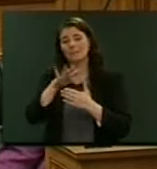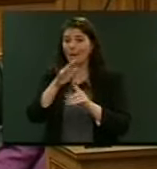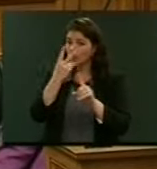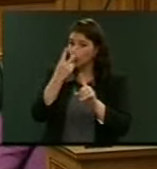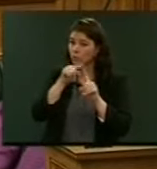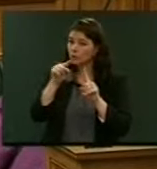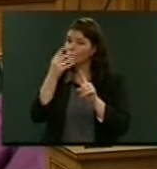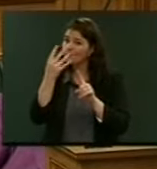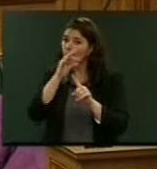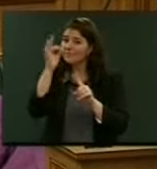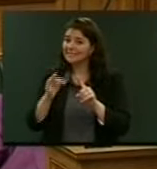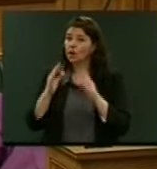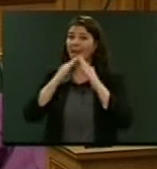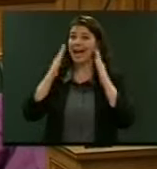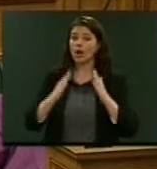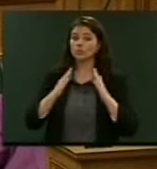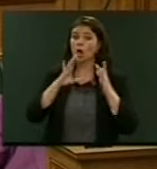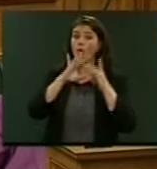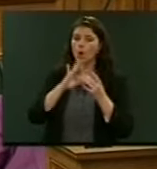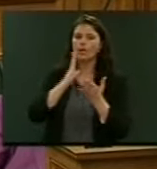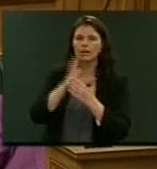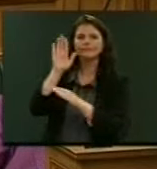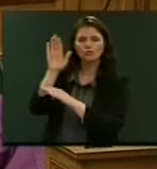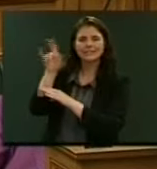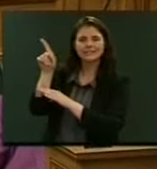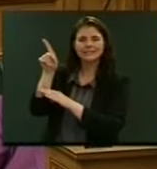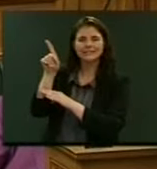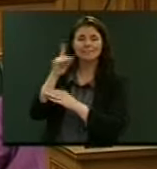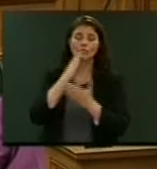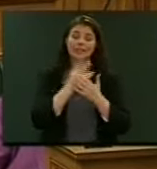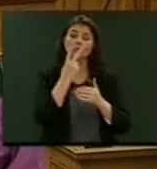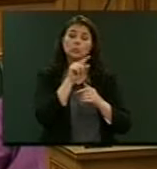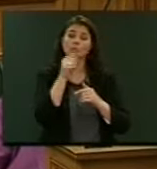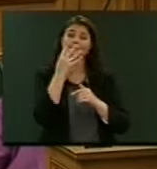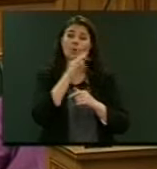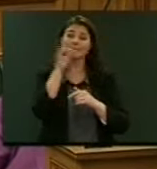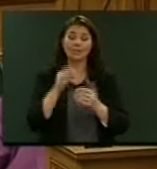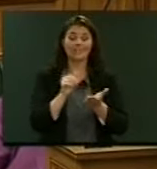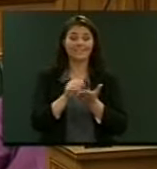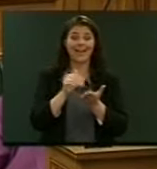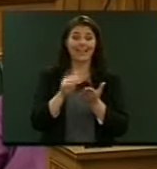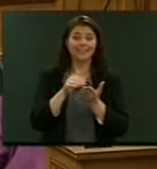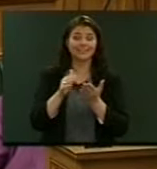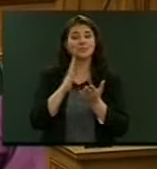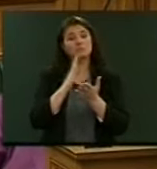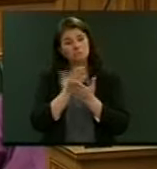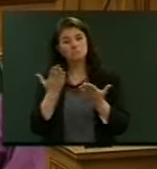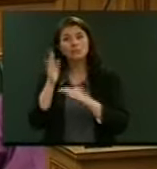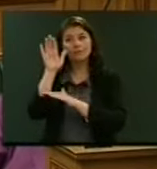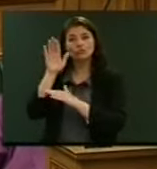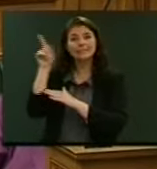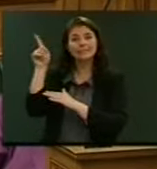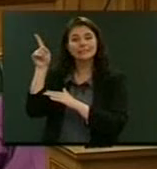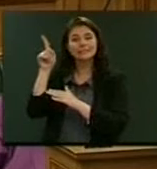4% of our housing stock is owned by foreigners, and around 2% to 4% of housing sales are likely to foreigners,